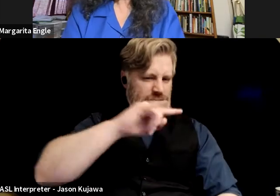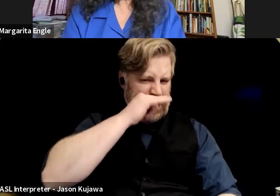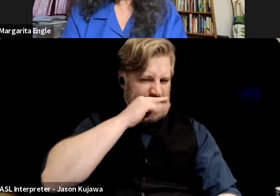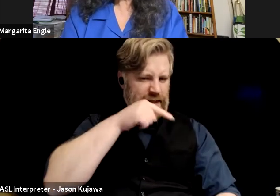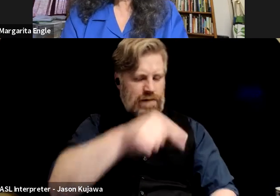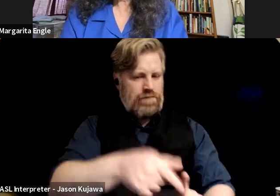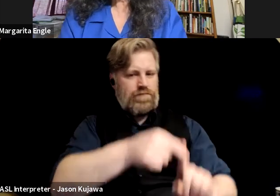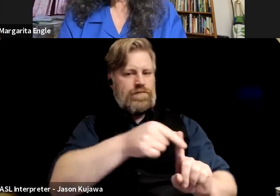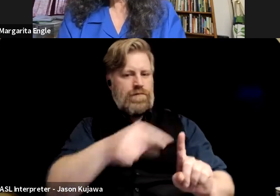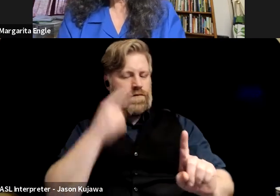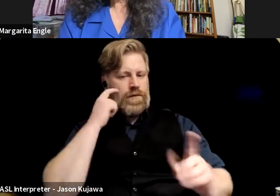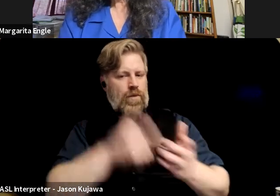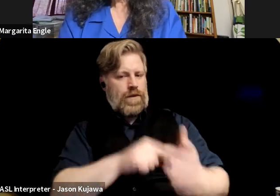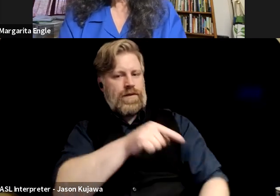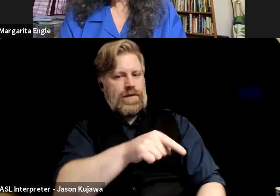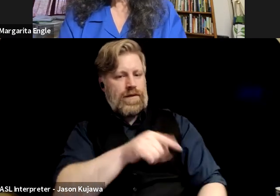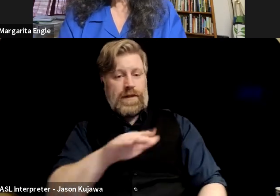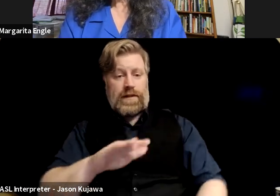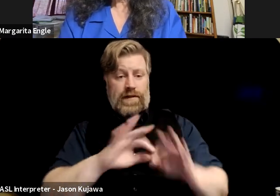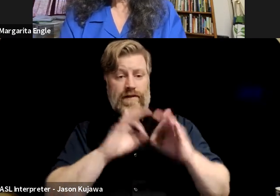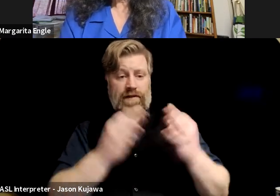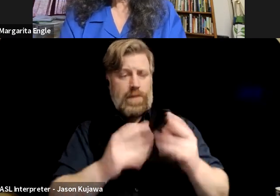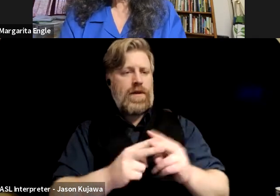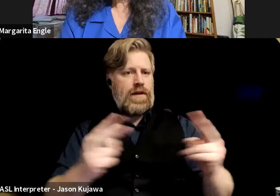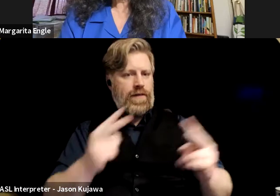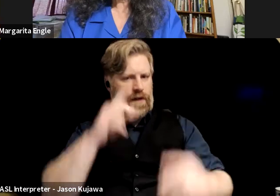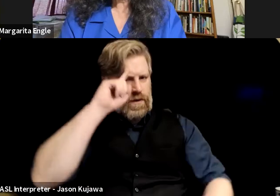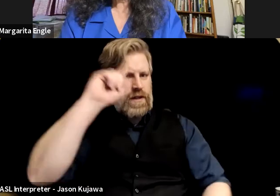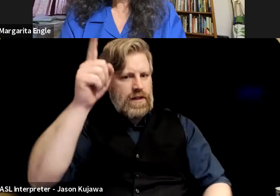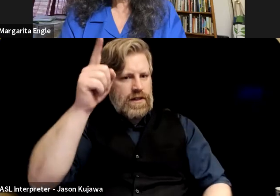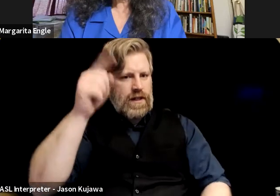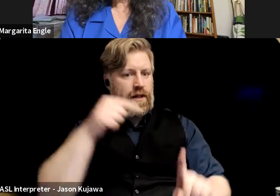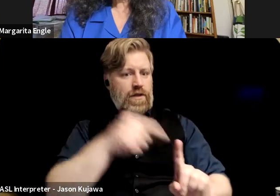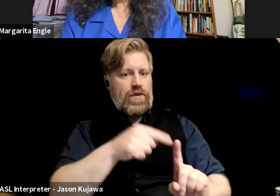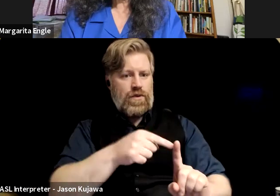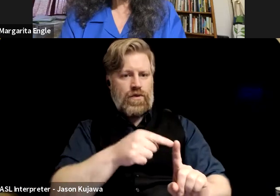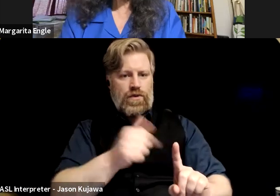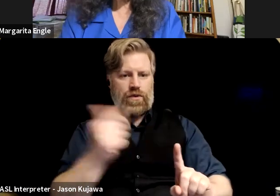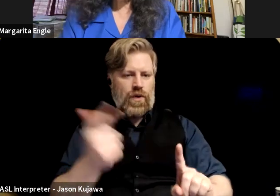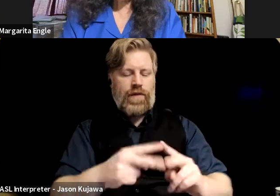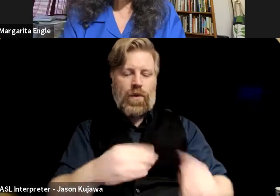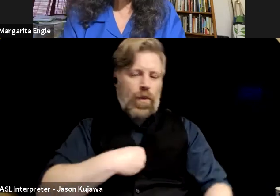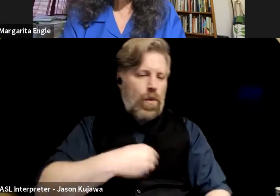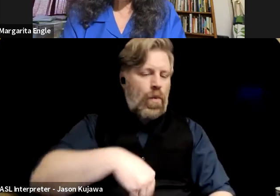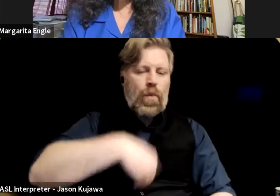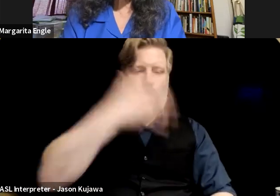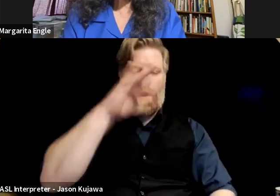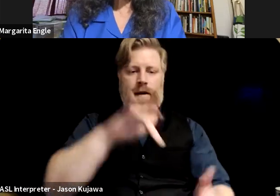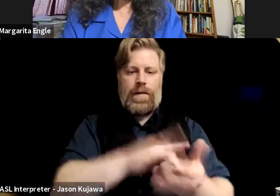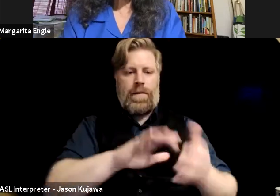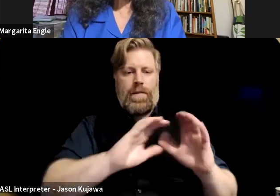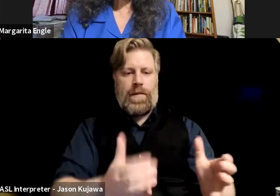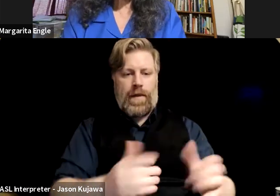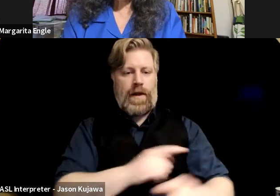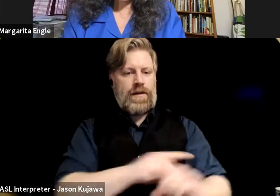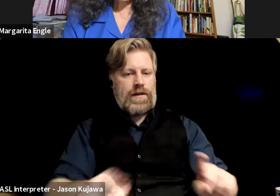even in a really intelligent family, um, Charles Wallace, um, the family is, like, super white and super middle class or whatever, but they're